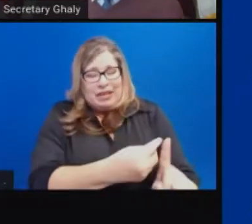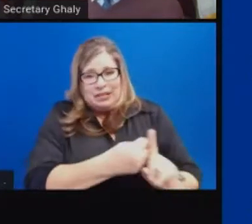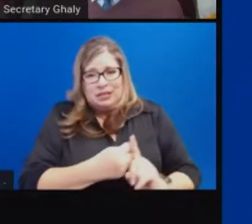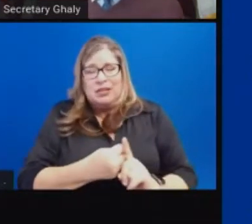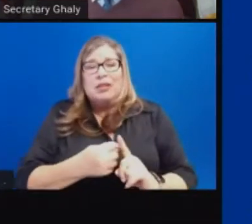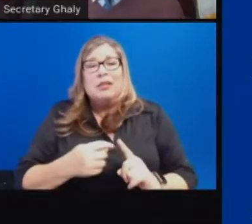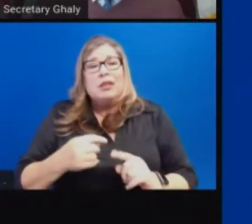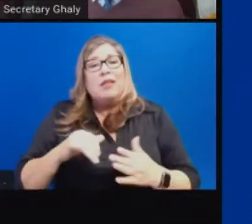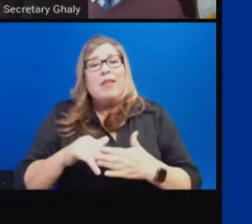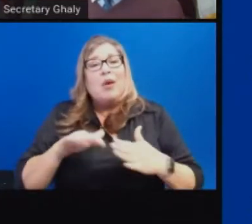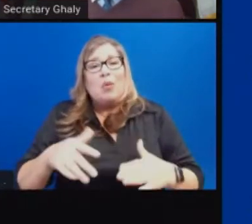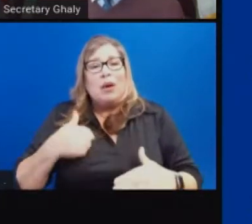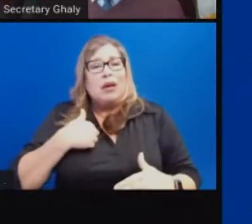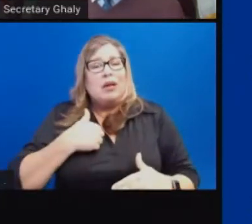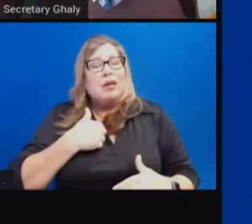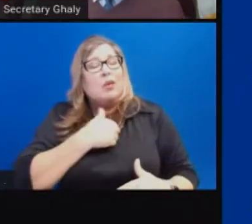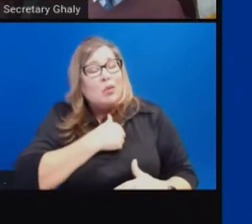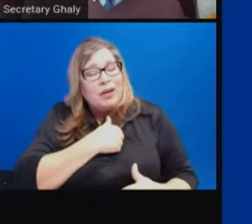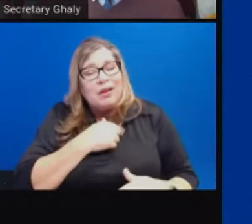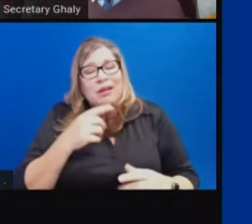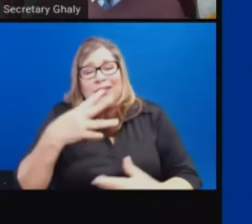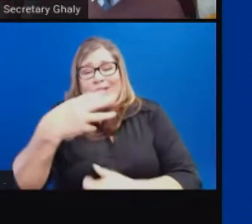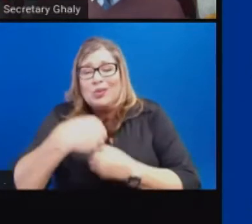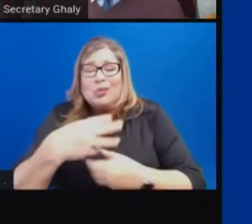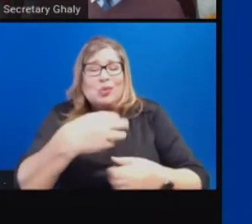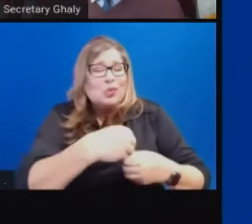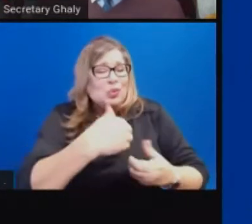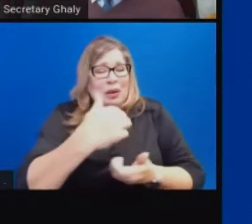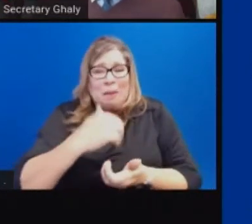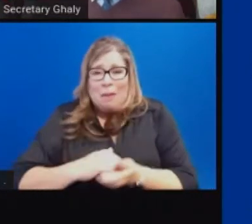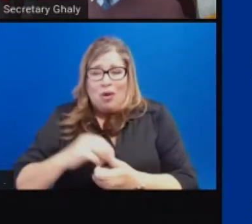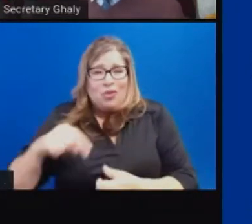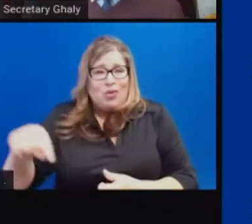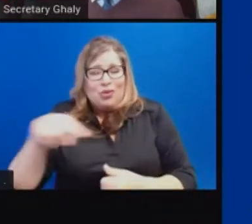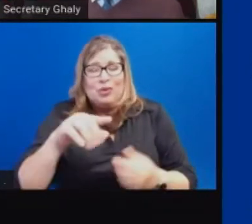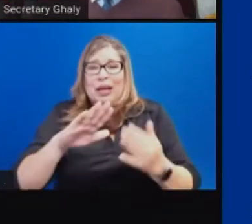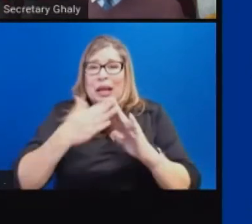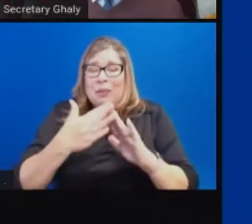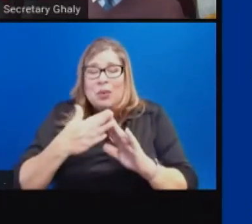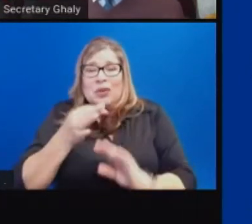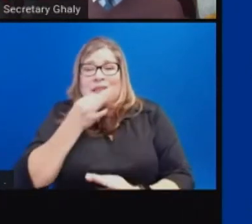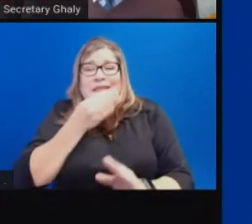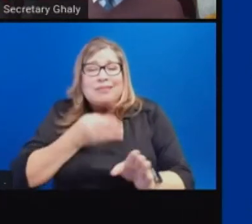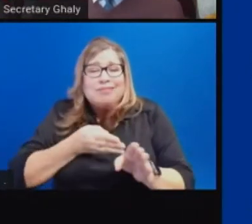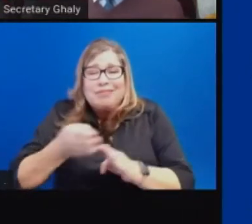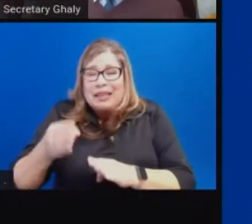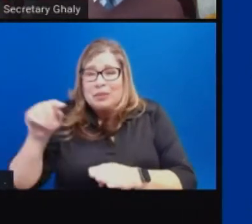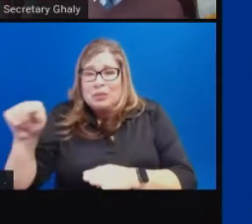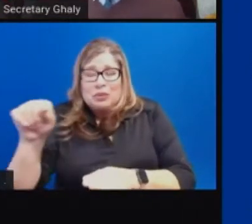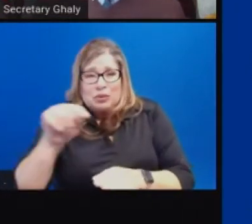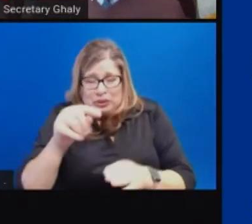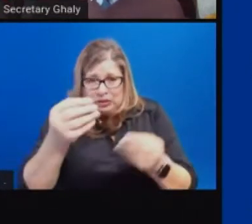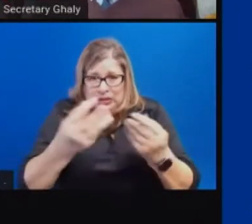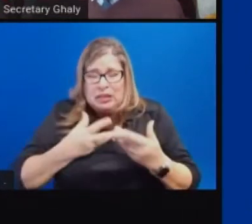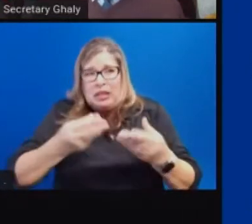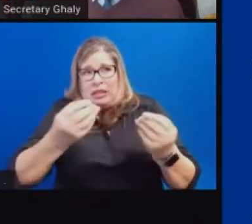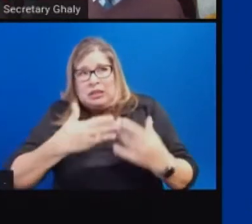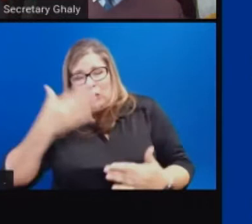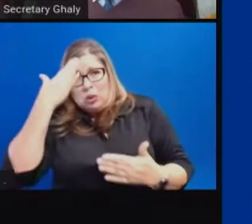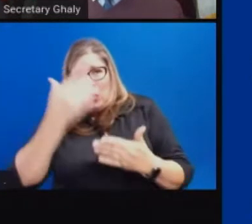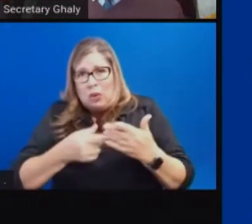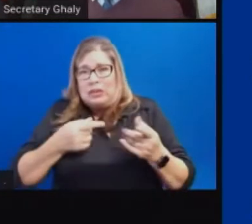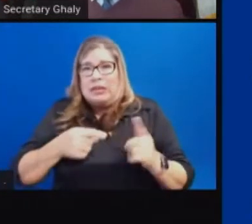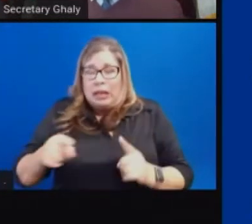the community experts on the ground who know what's up and what's happening and how we can work to make sure not just that the